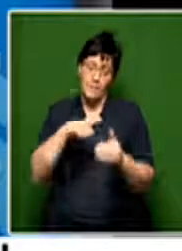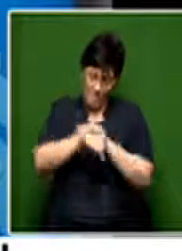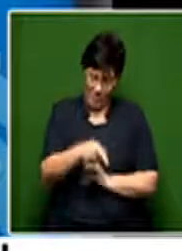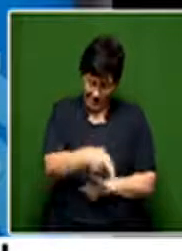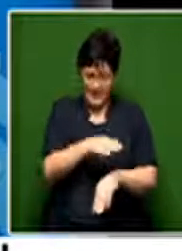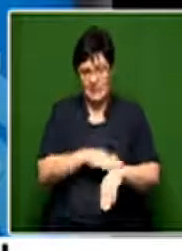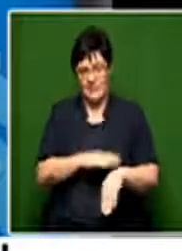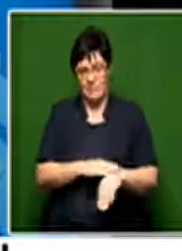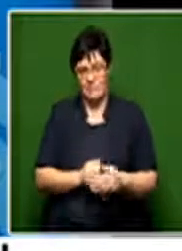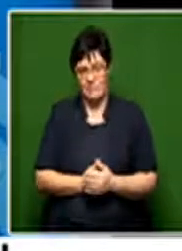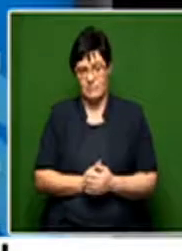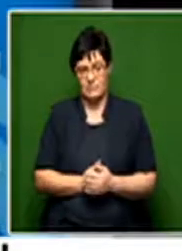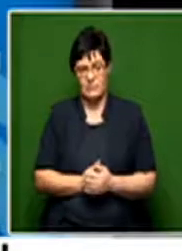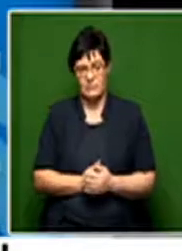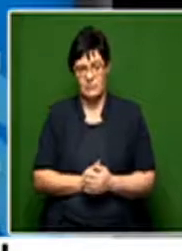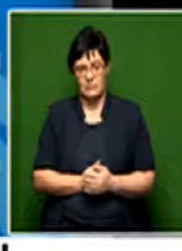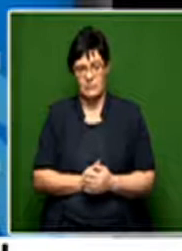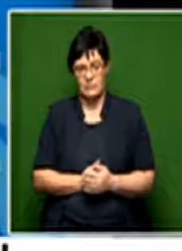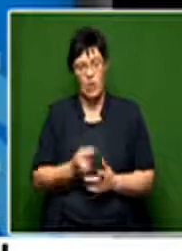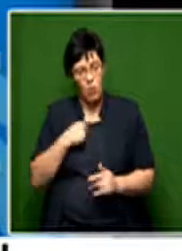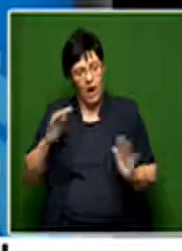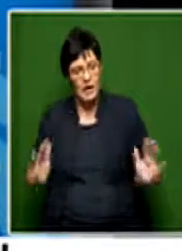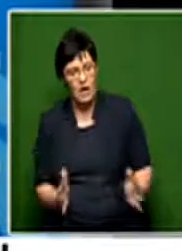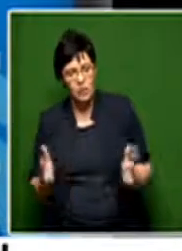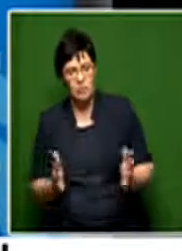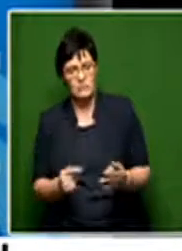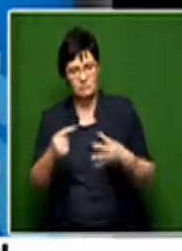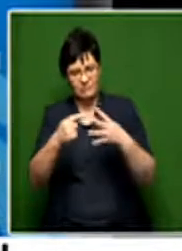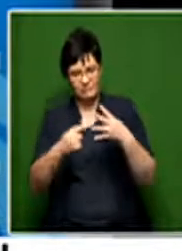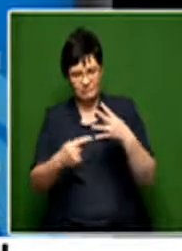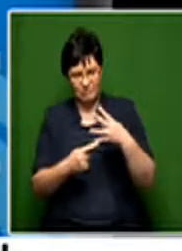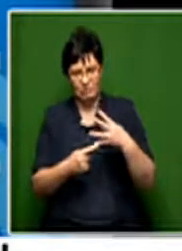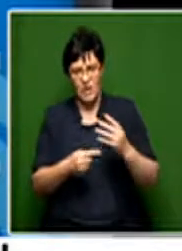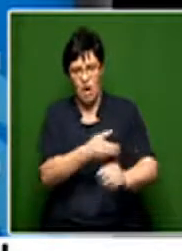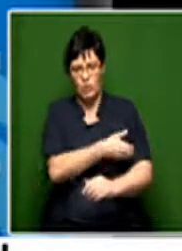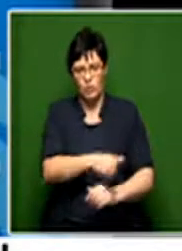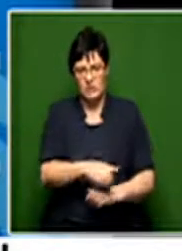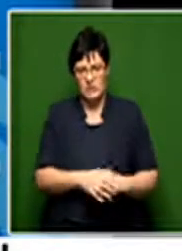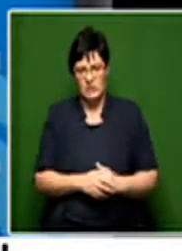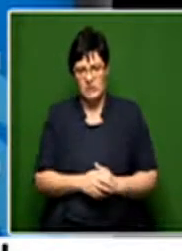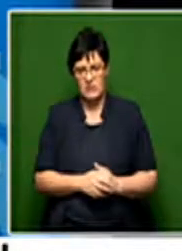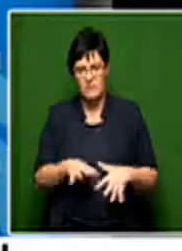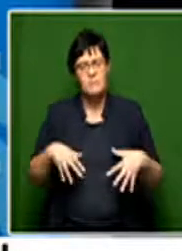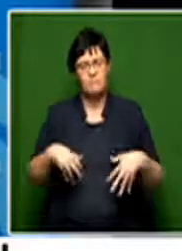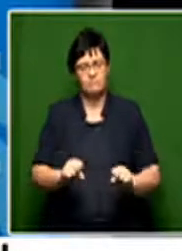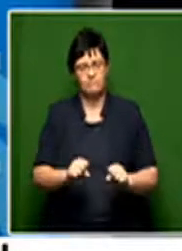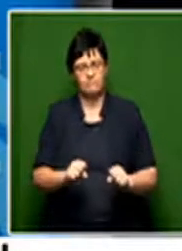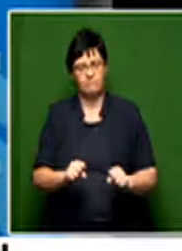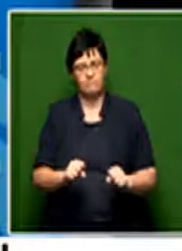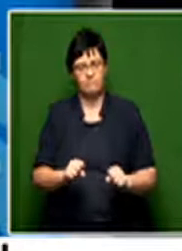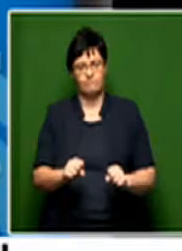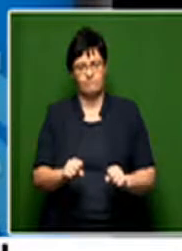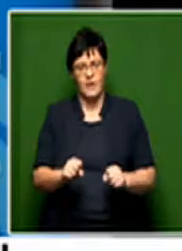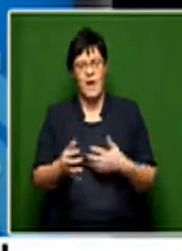birth. And we are encouraged by a number of authorities who indeed are taking this